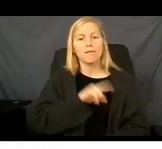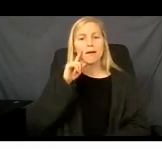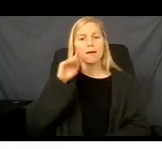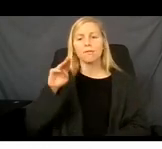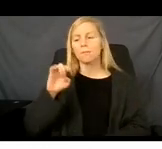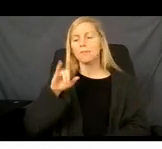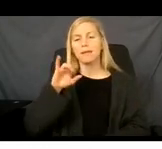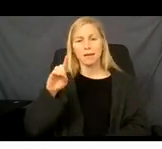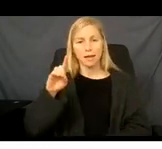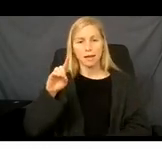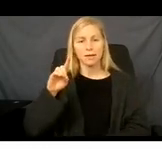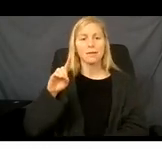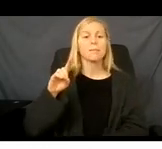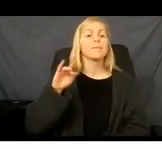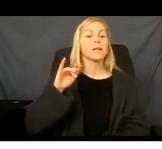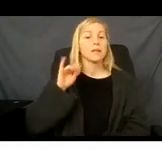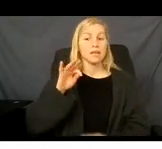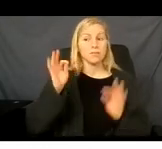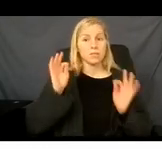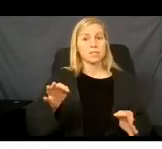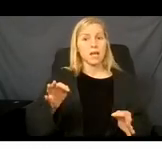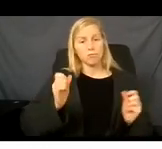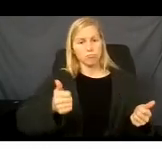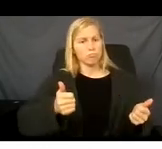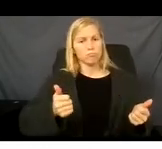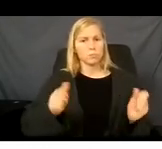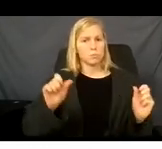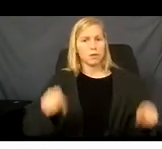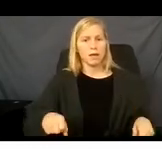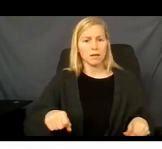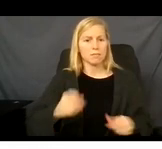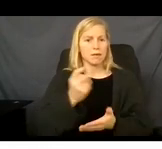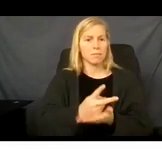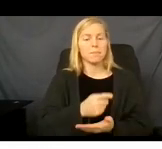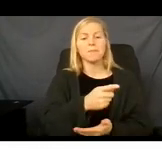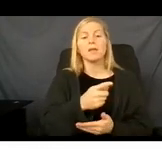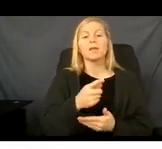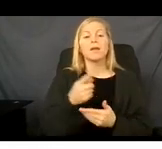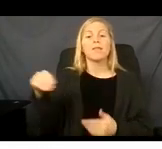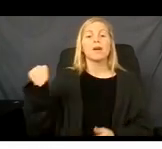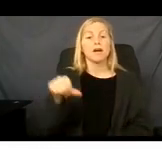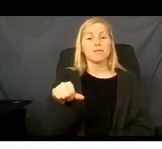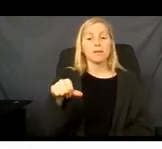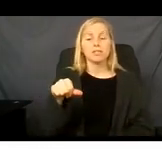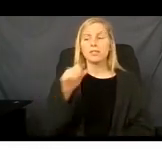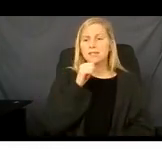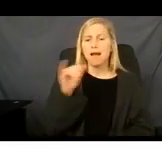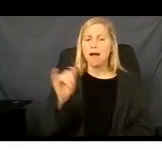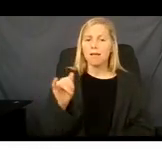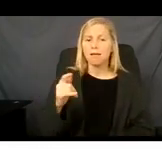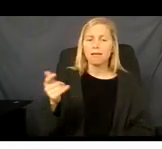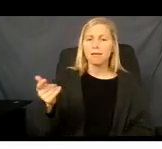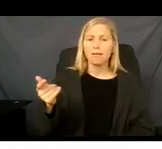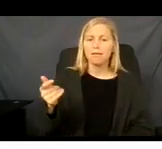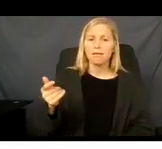Now if you are determined eligible for Medicaid through the marketplace, the coverage will not be like that of someone that